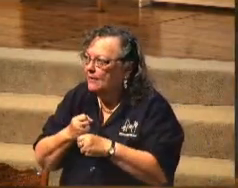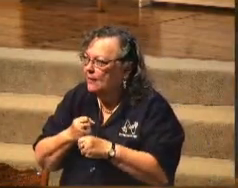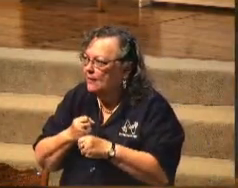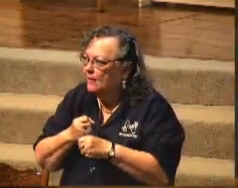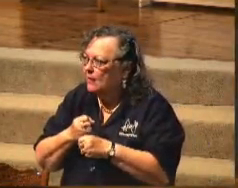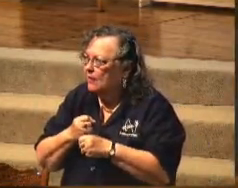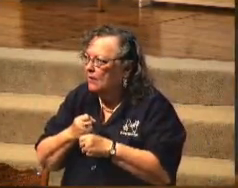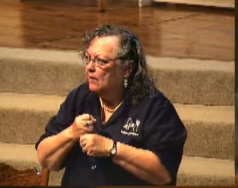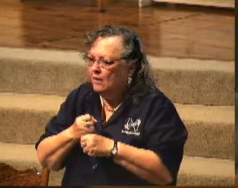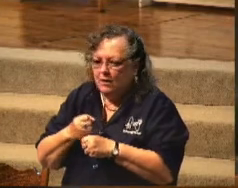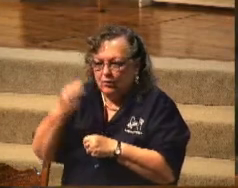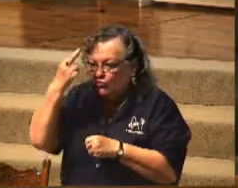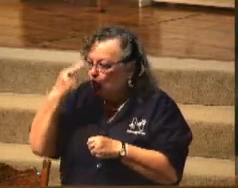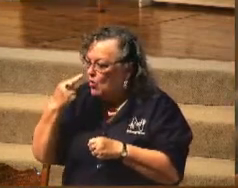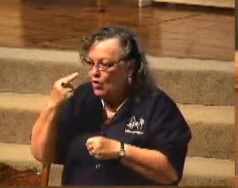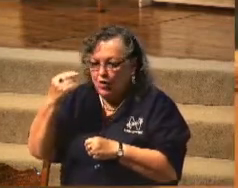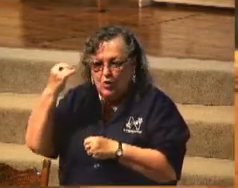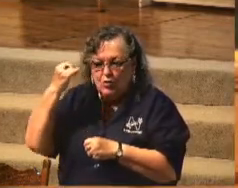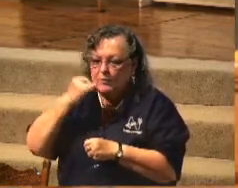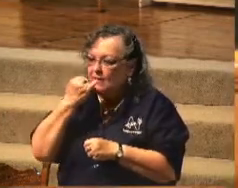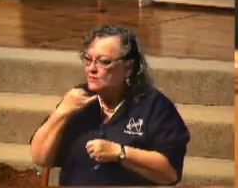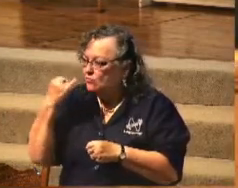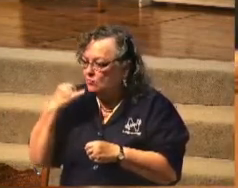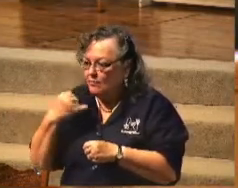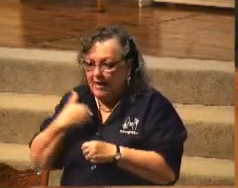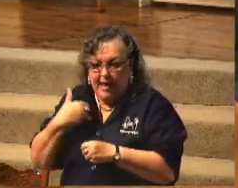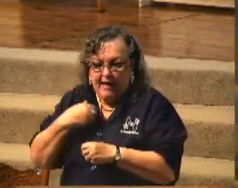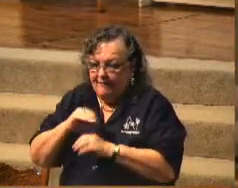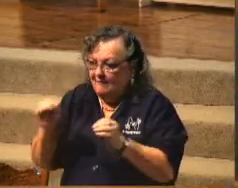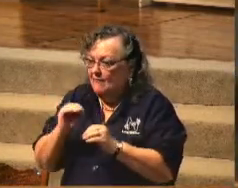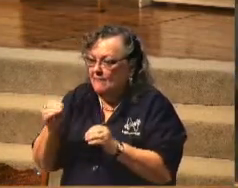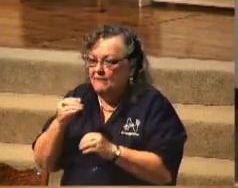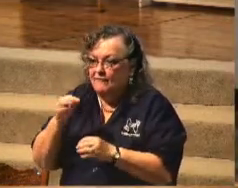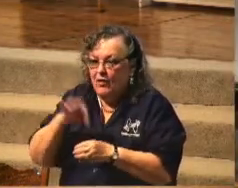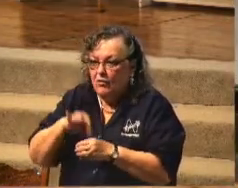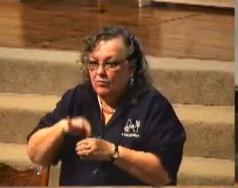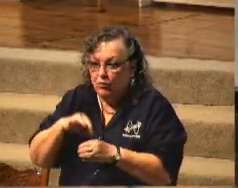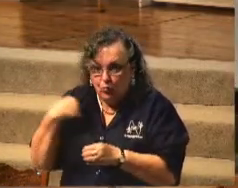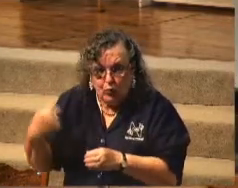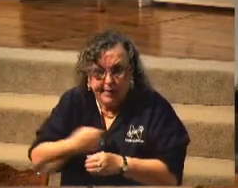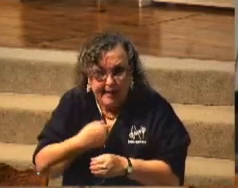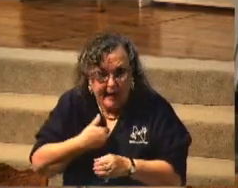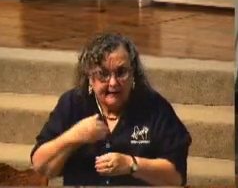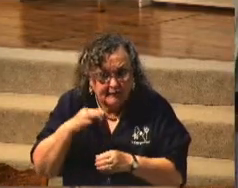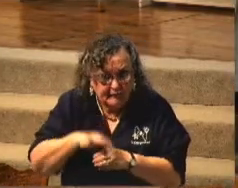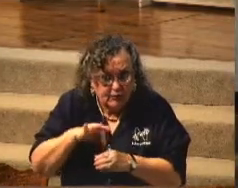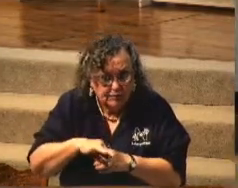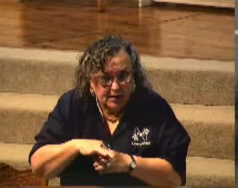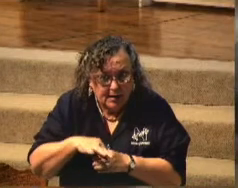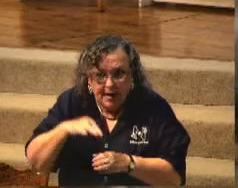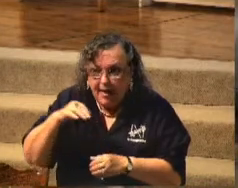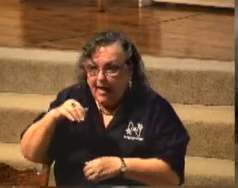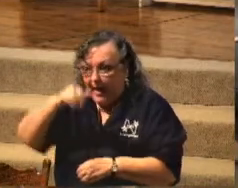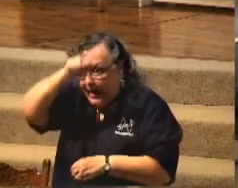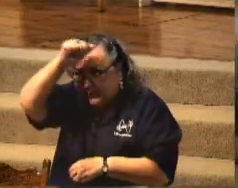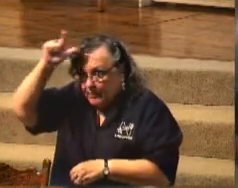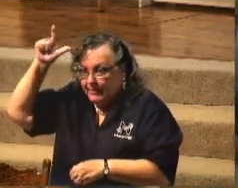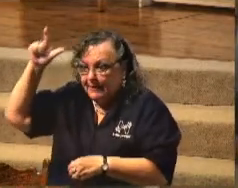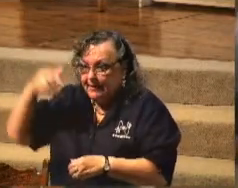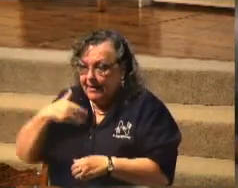get to do this. In Israel, they didn't get to do this. They didn't have a vote. We have a vote. Abraham Lincoln, the Gettysburg